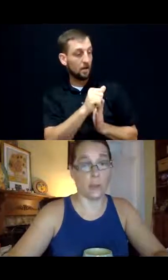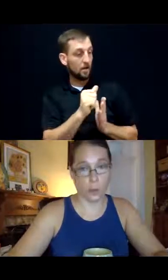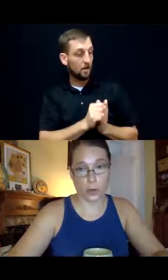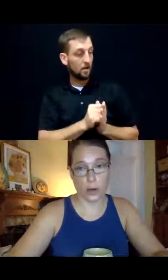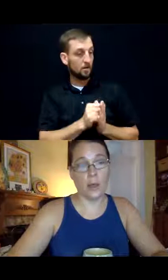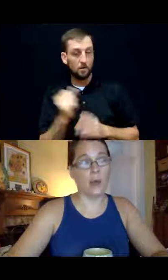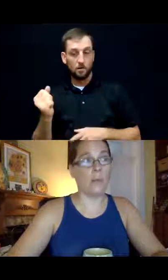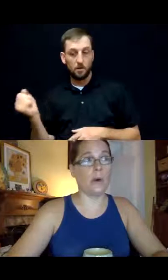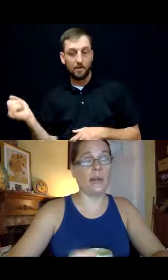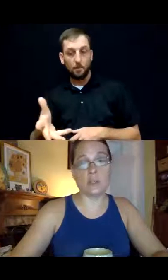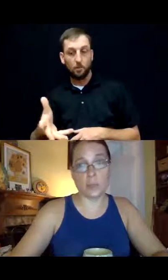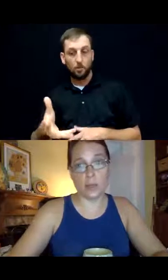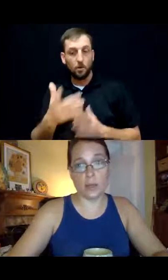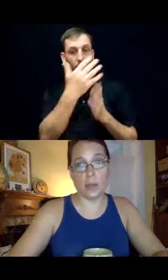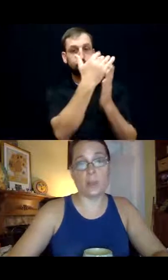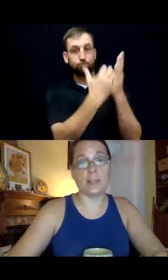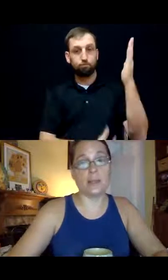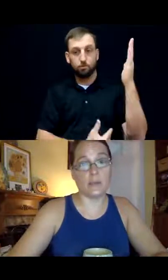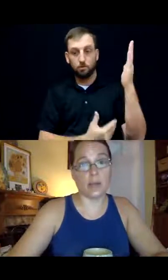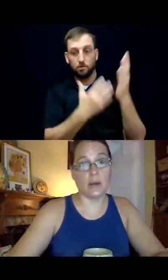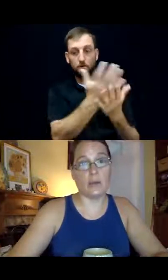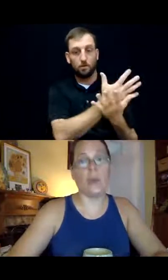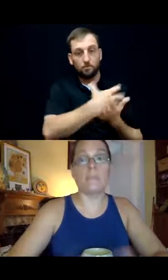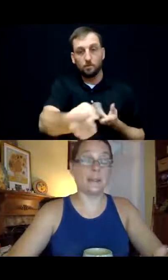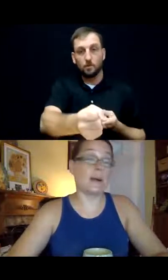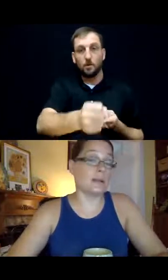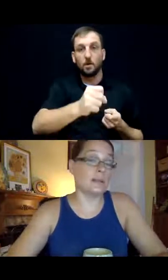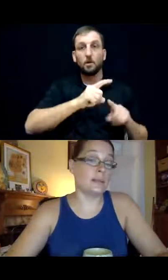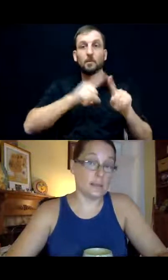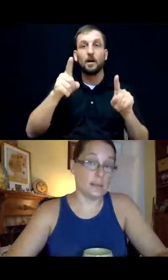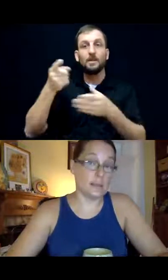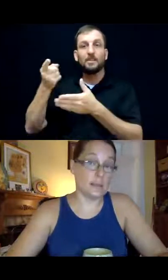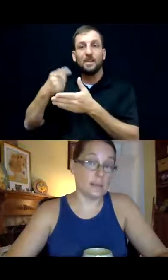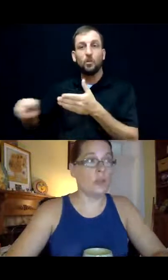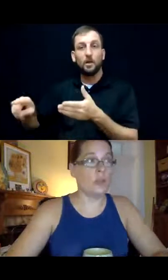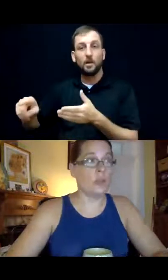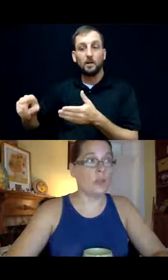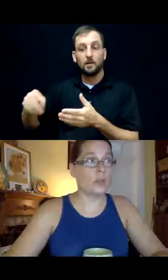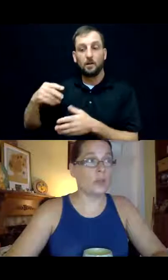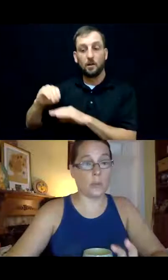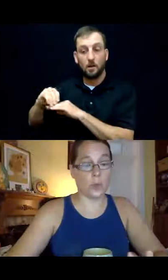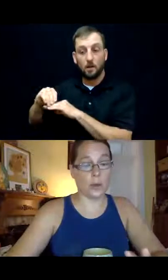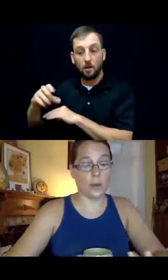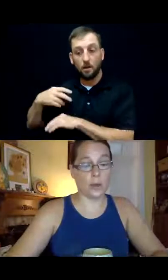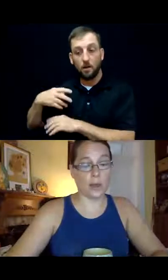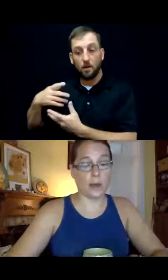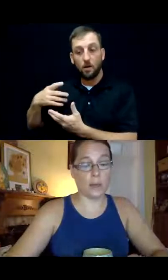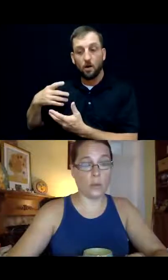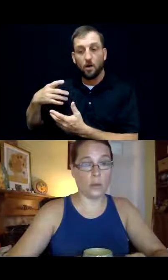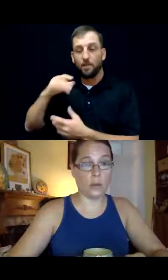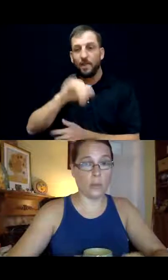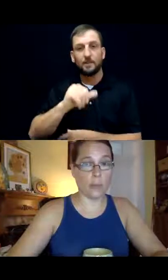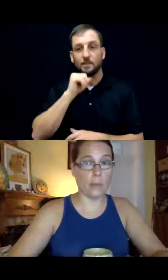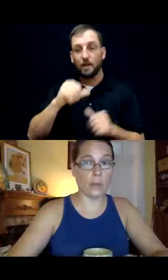internet poker, but next week they open a savings account, that's not consistent. So it's really important that